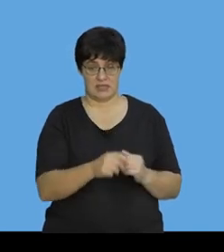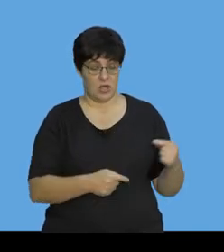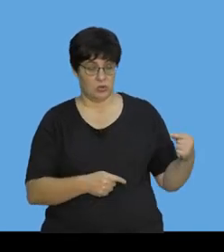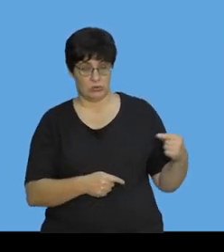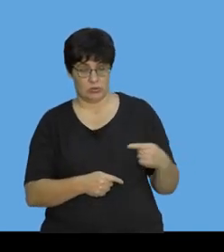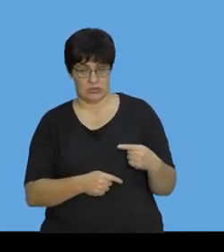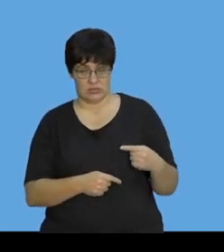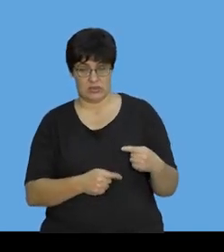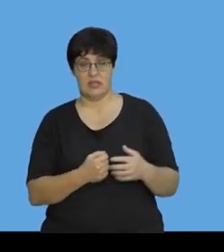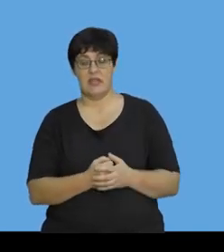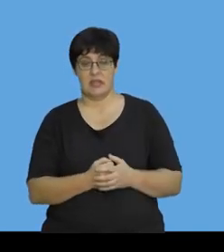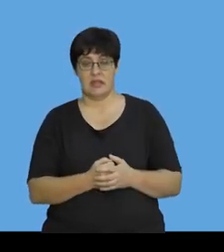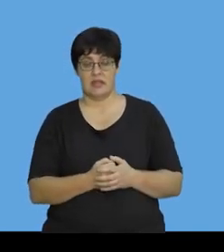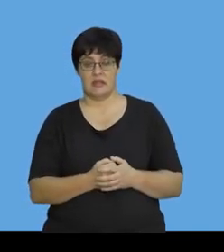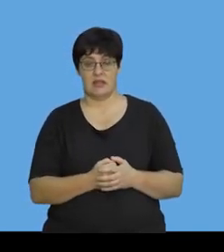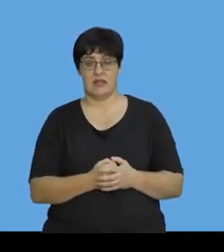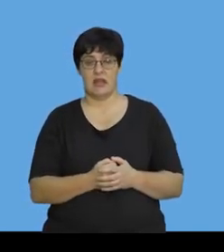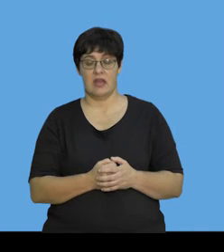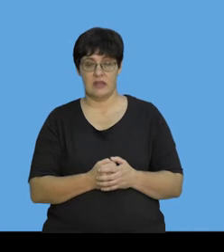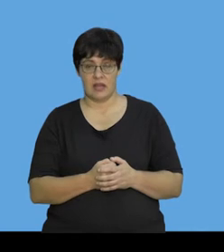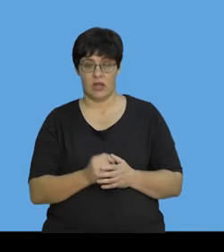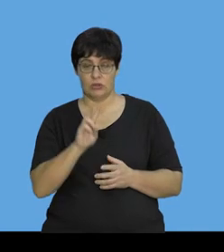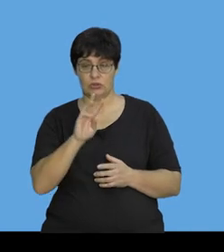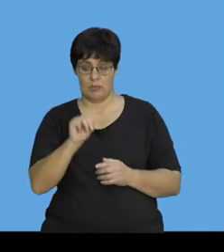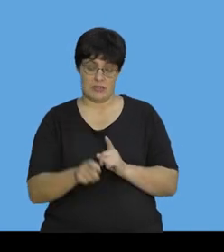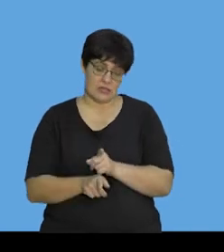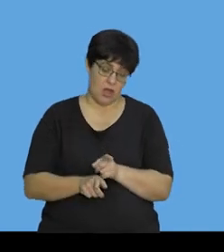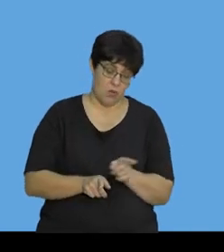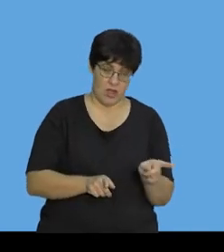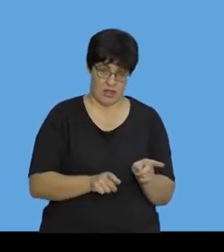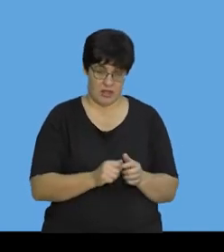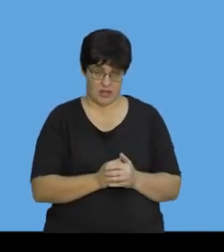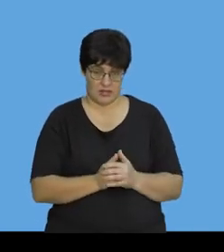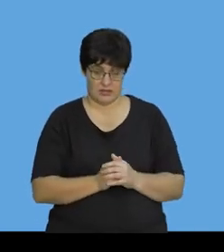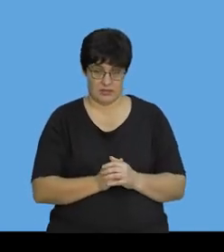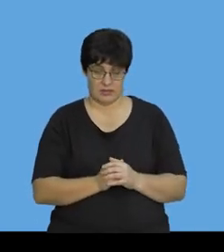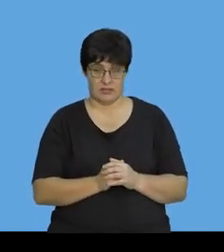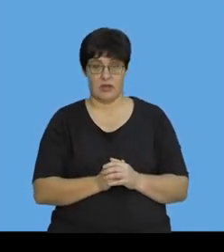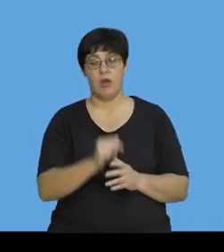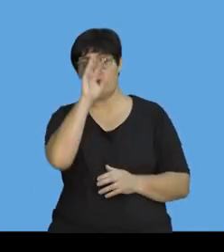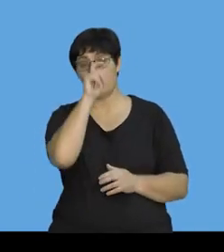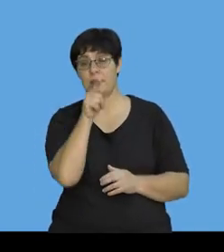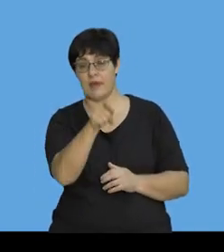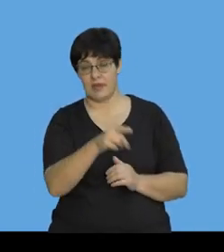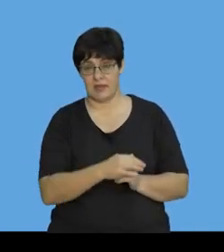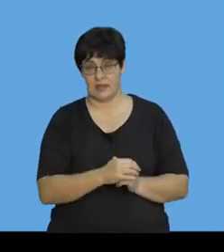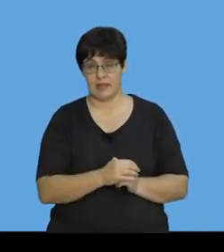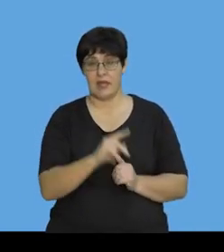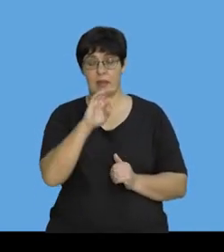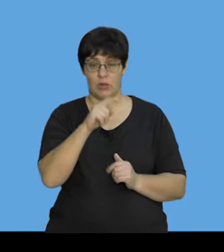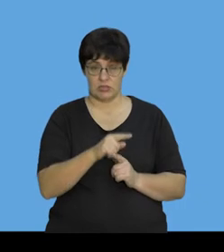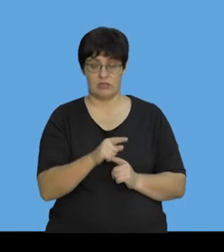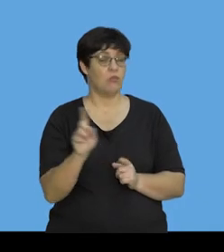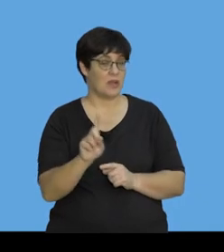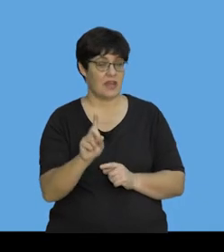then he's going 2 meters away from the player. What we have to remember is that impulse